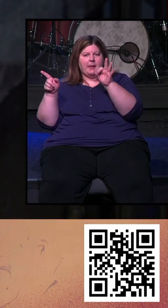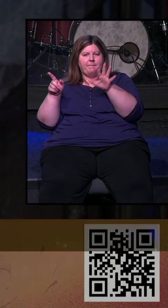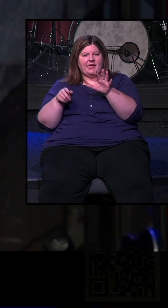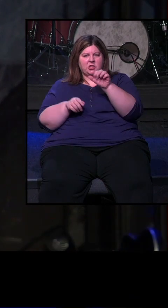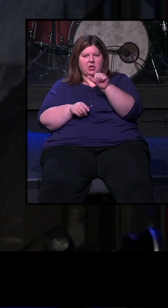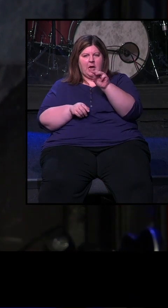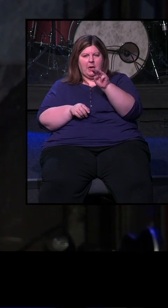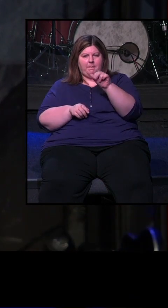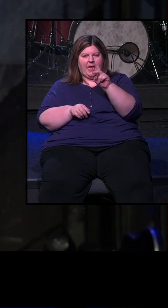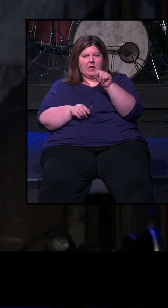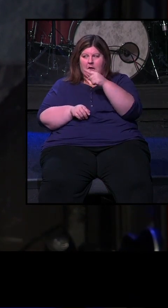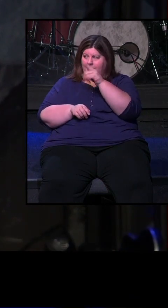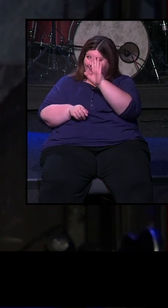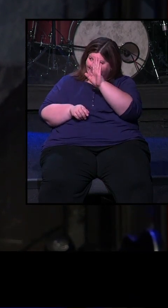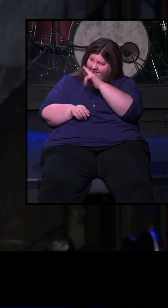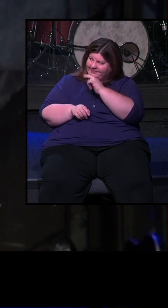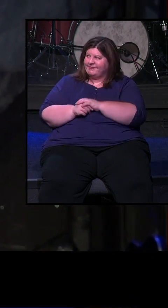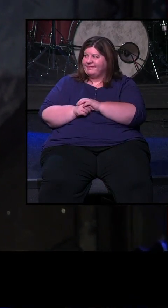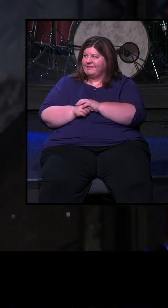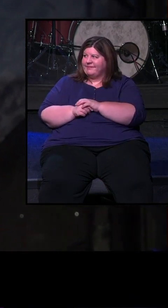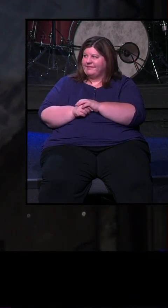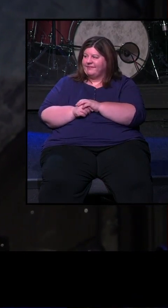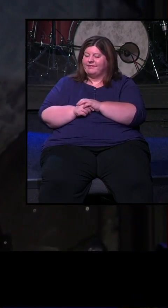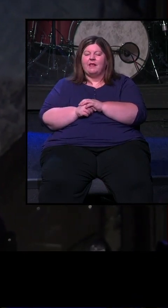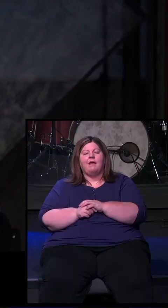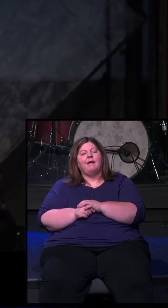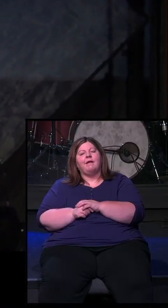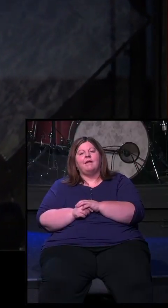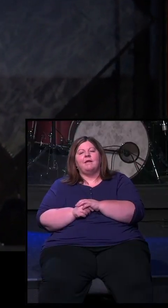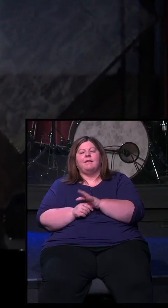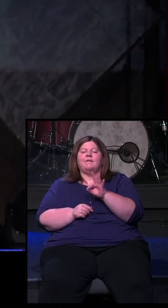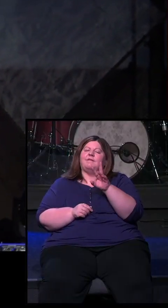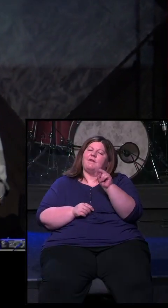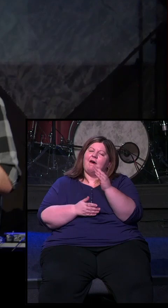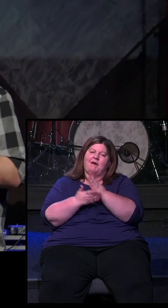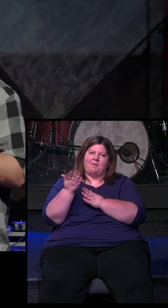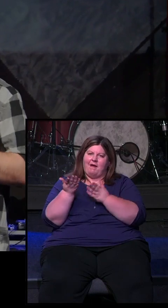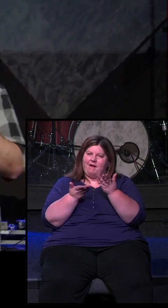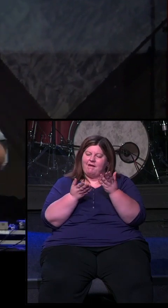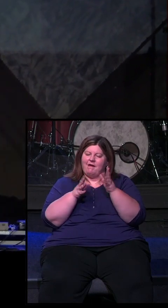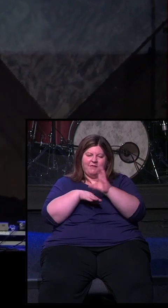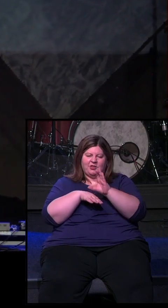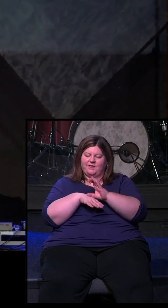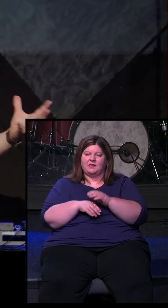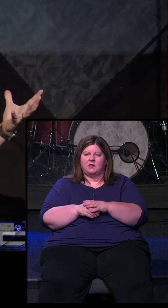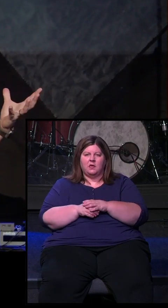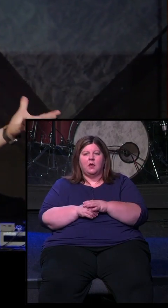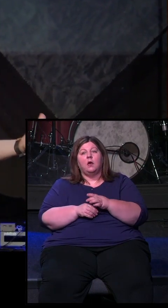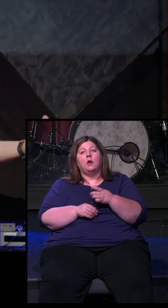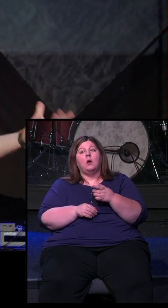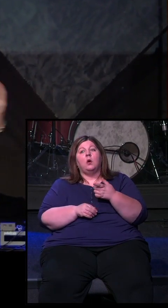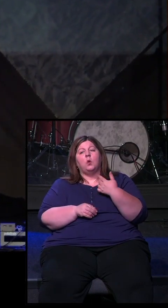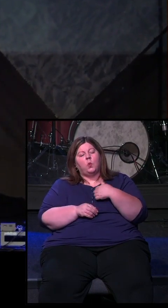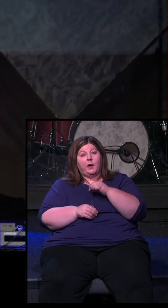hi, Pastor Amanda. And this is a really fun part of the service that we're not going to do for you. We're actually